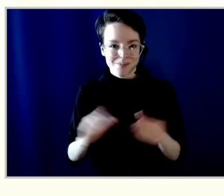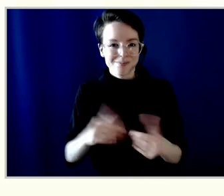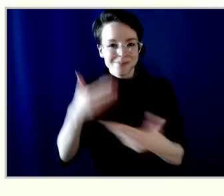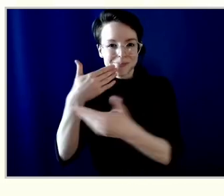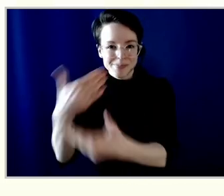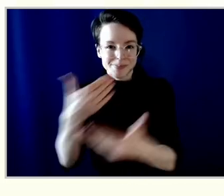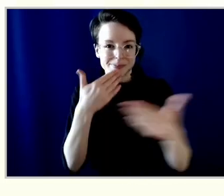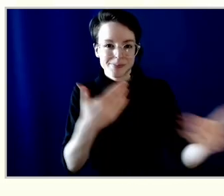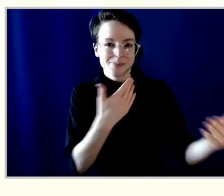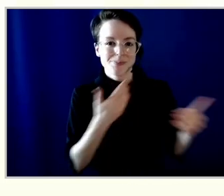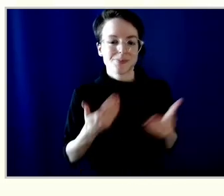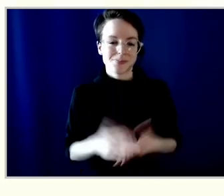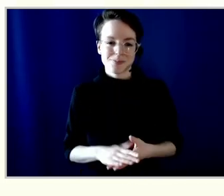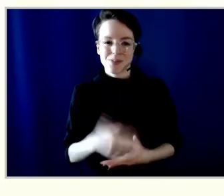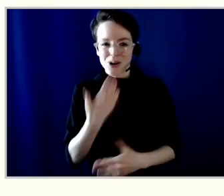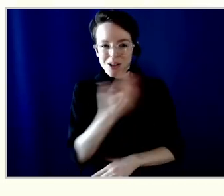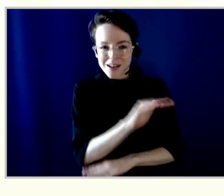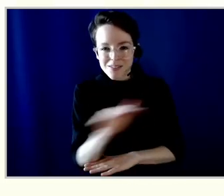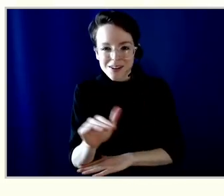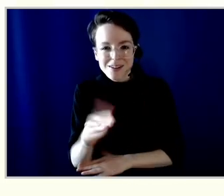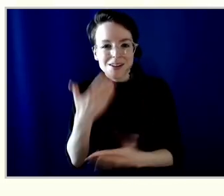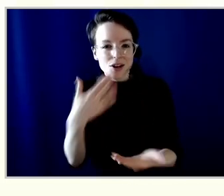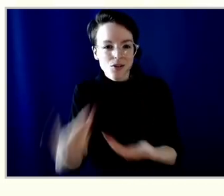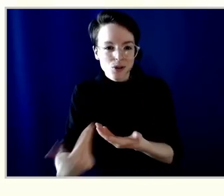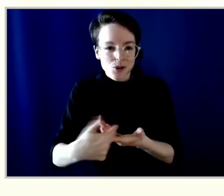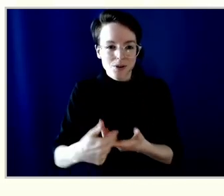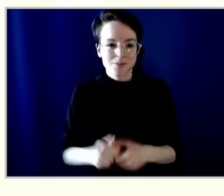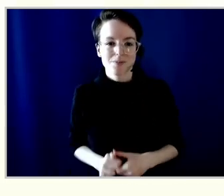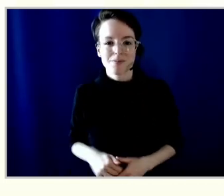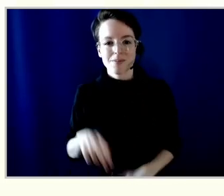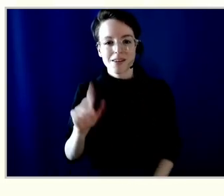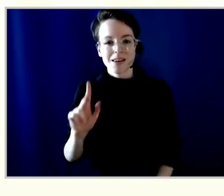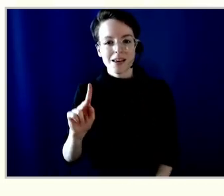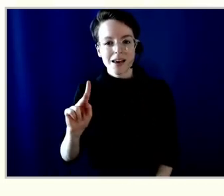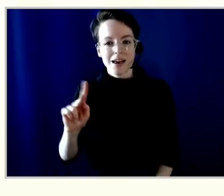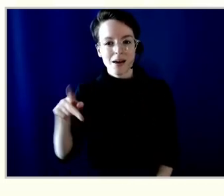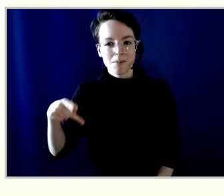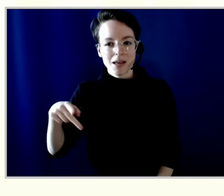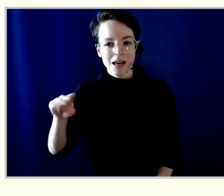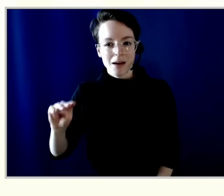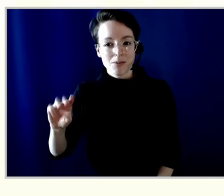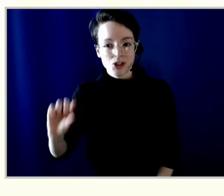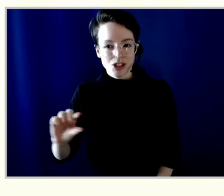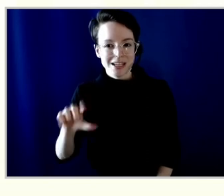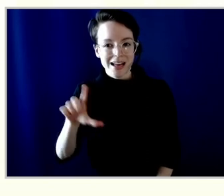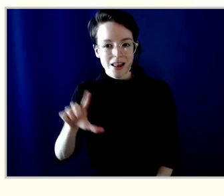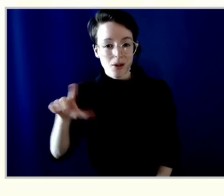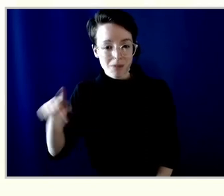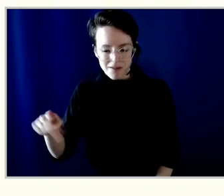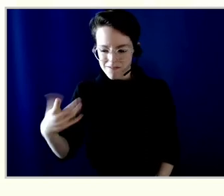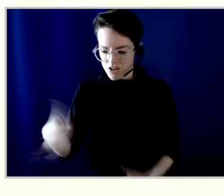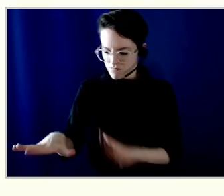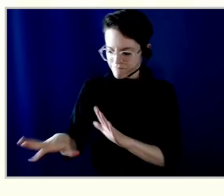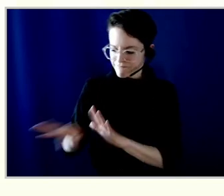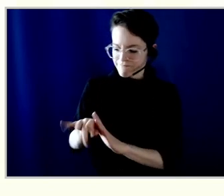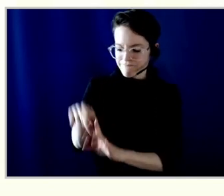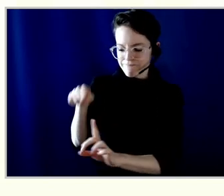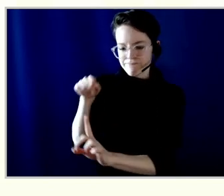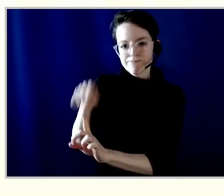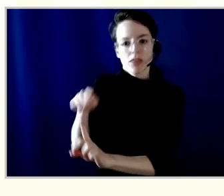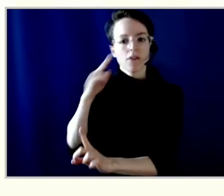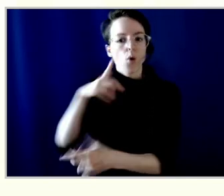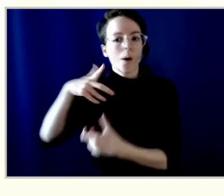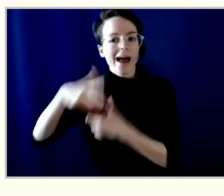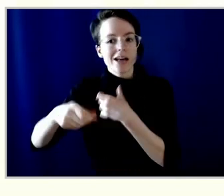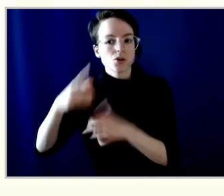for joining us tonight. KPMG LLP was appointed as the external auditor of the credit union